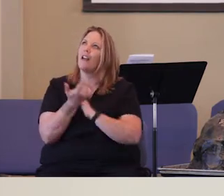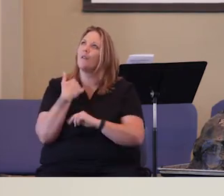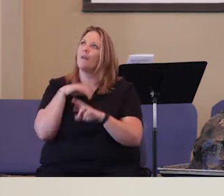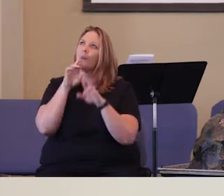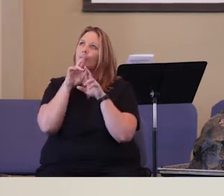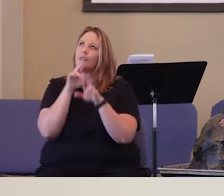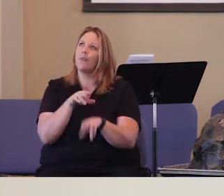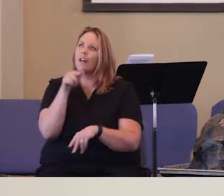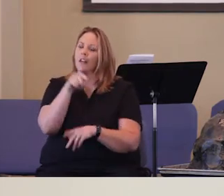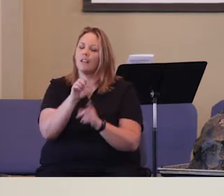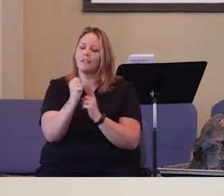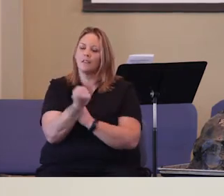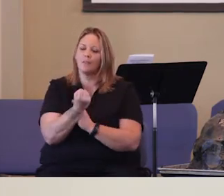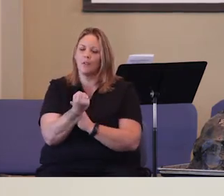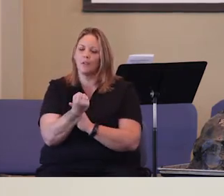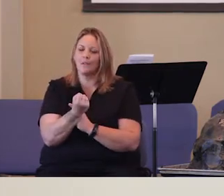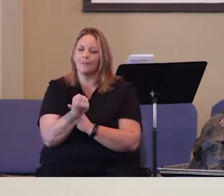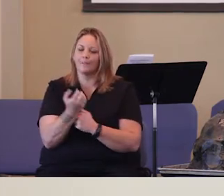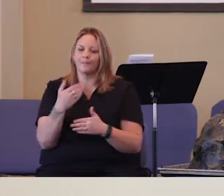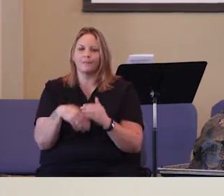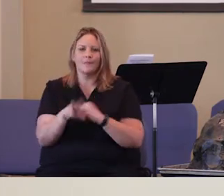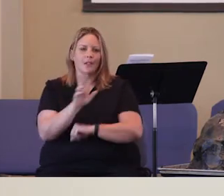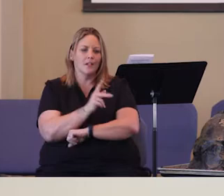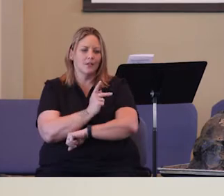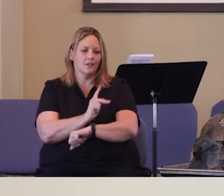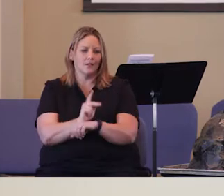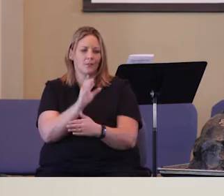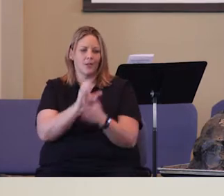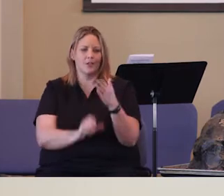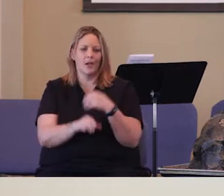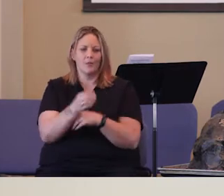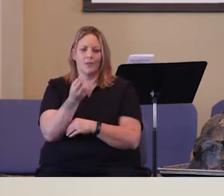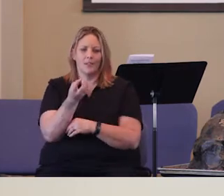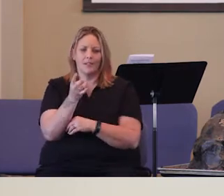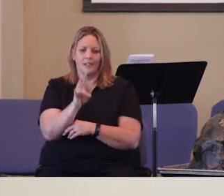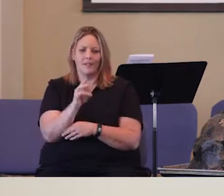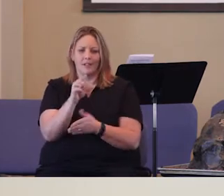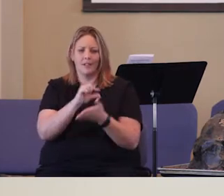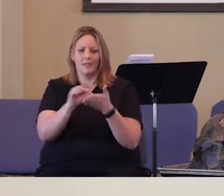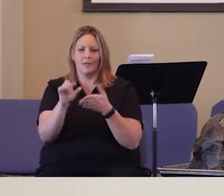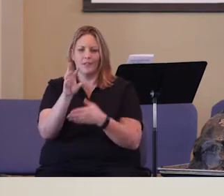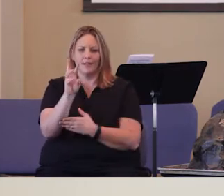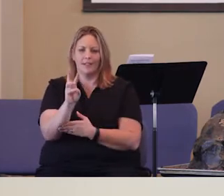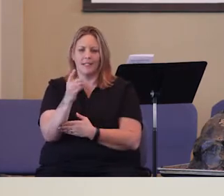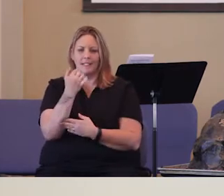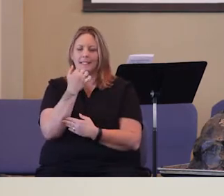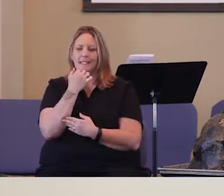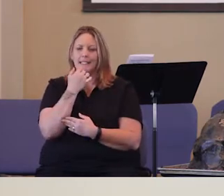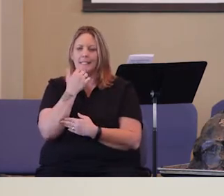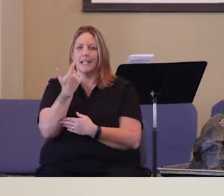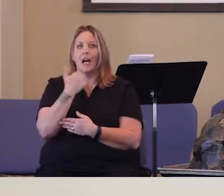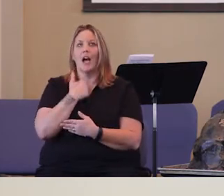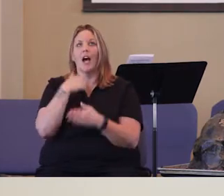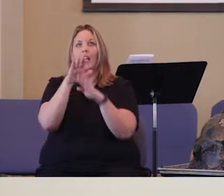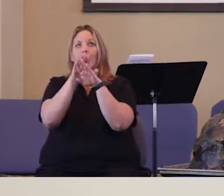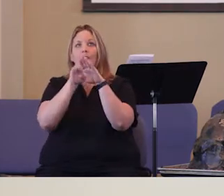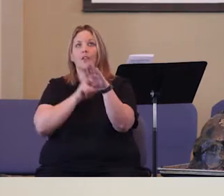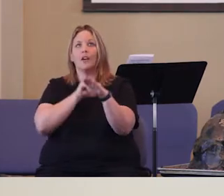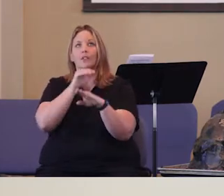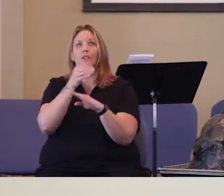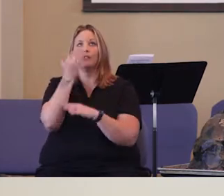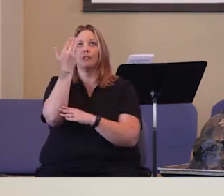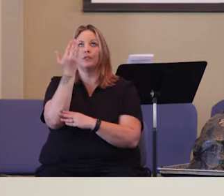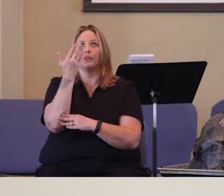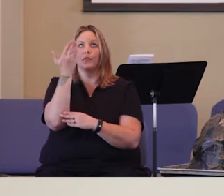in Psalm 17, 6, it says, I have called upon you for you will hear me, O God.